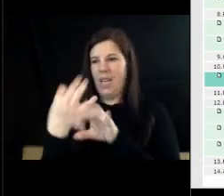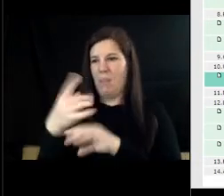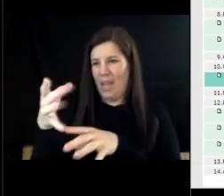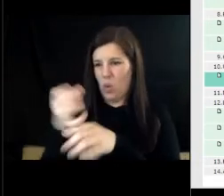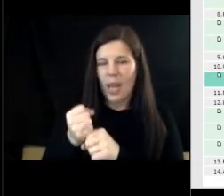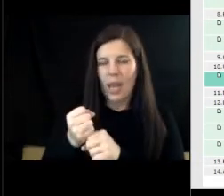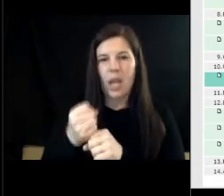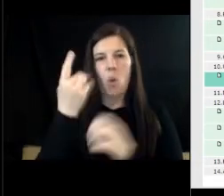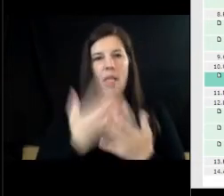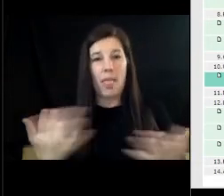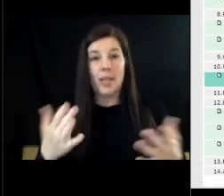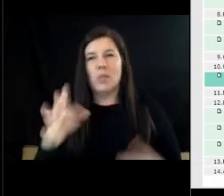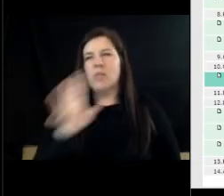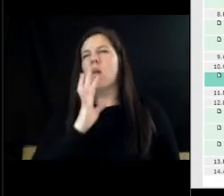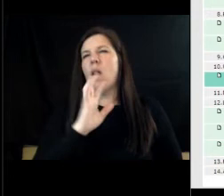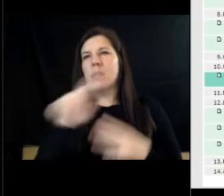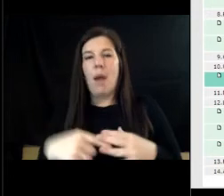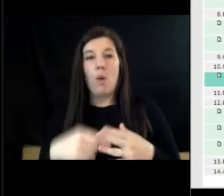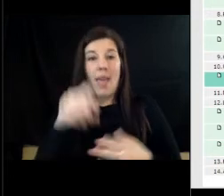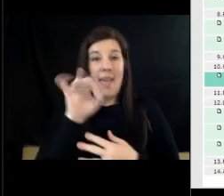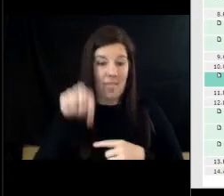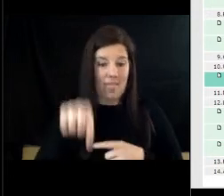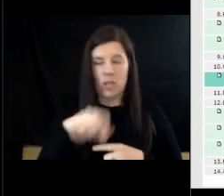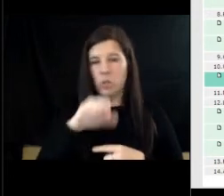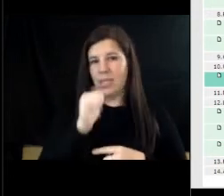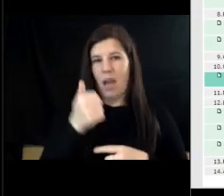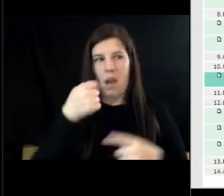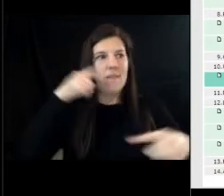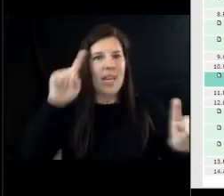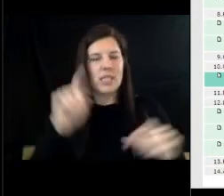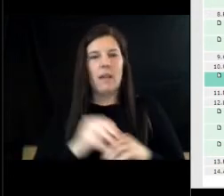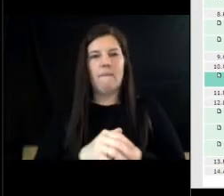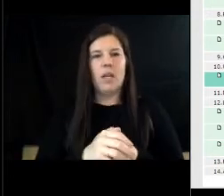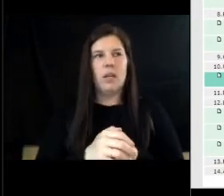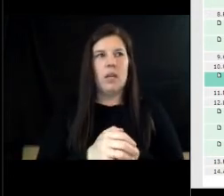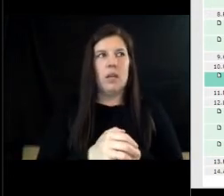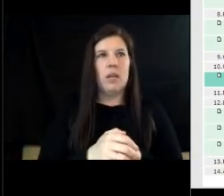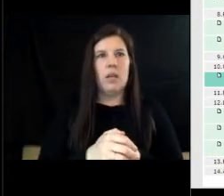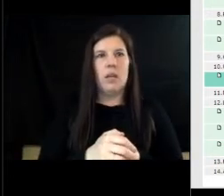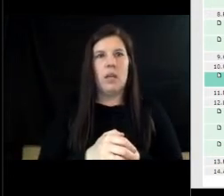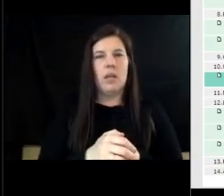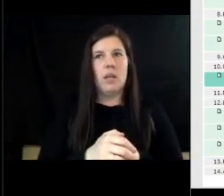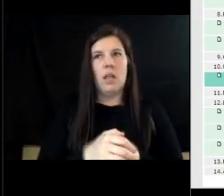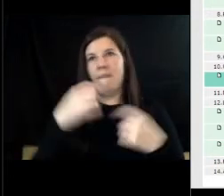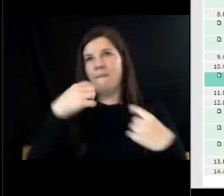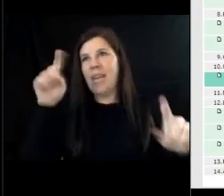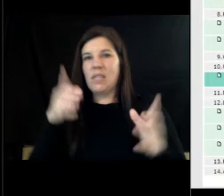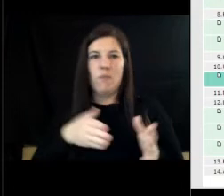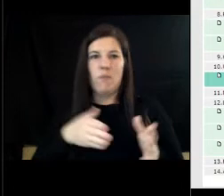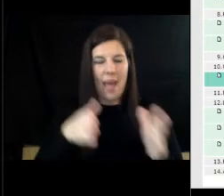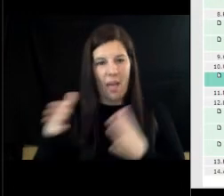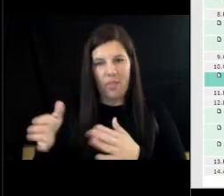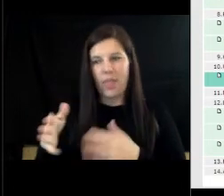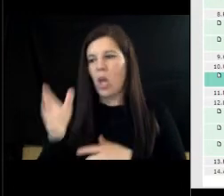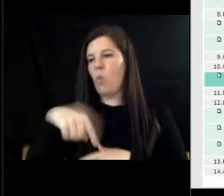had spoken about was if this was not um effective um an effective road to go down is that we would revisit